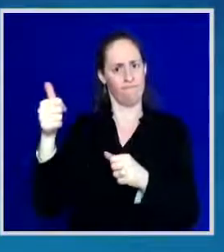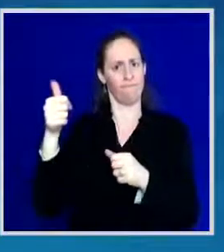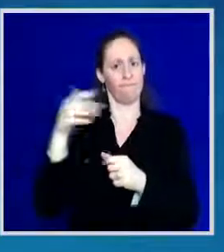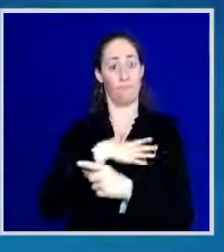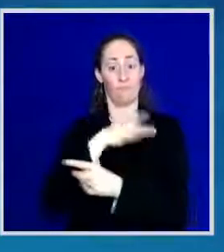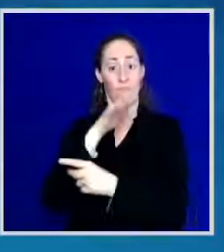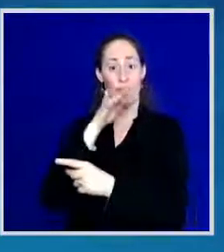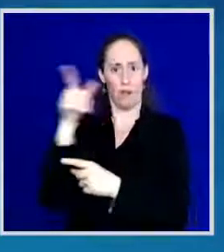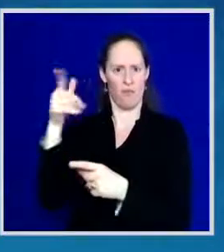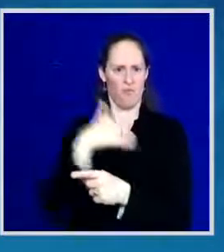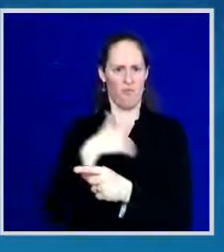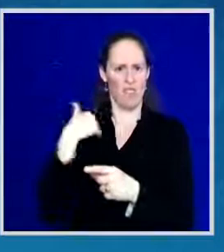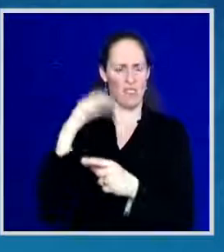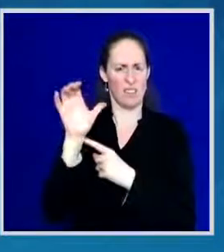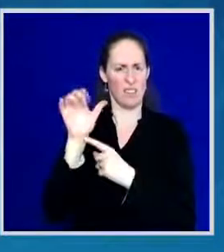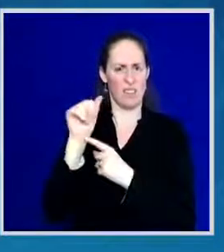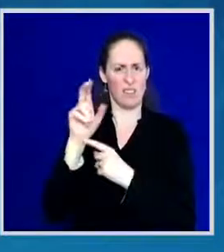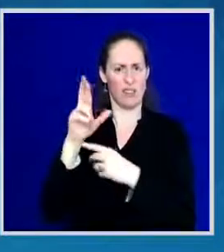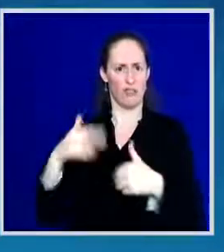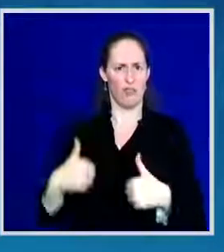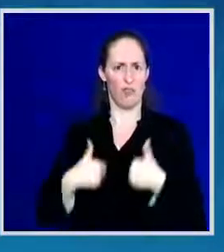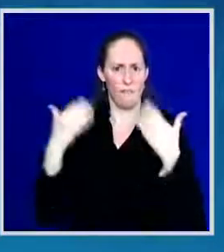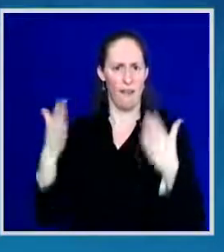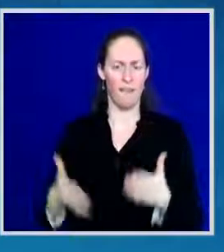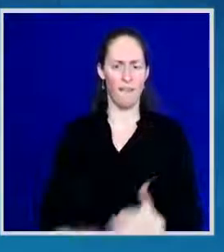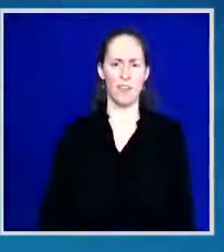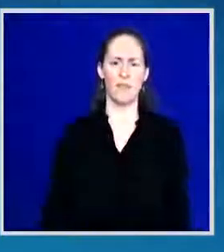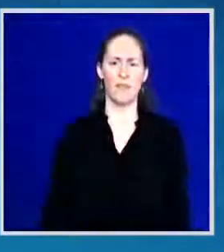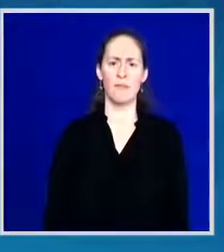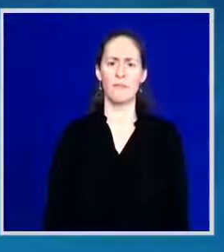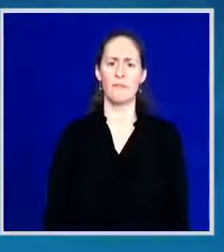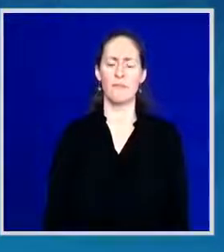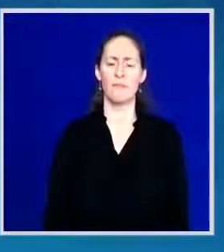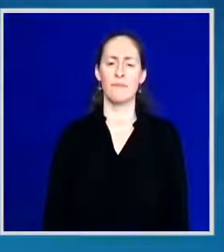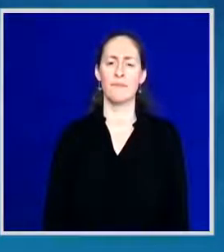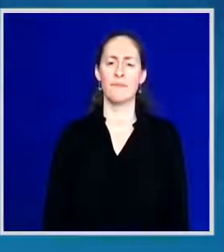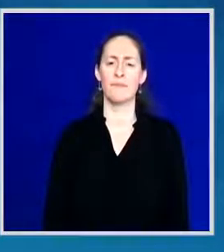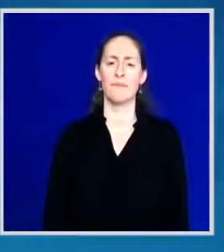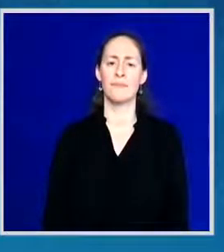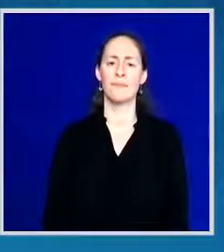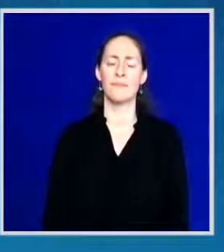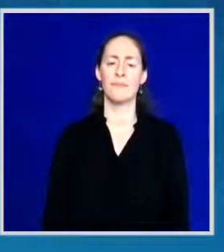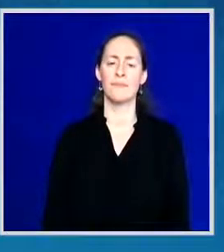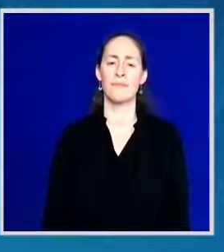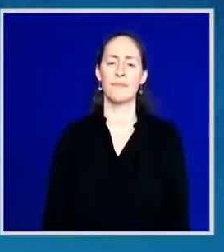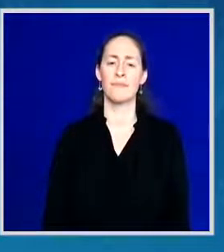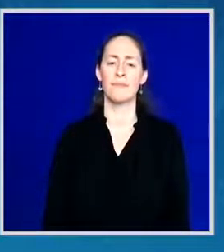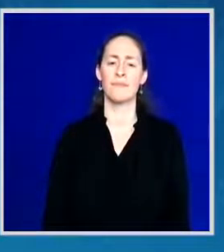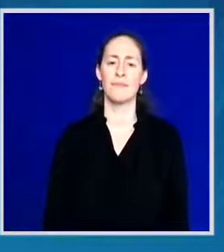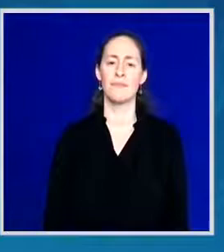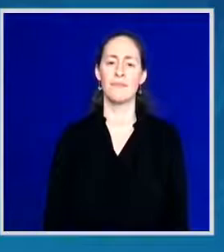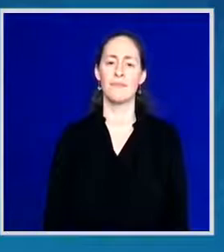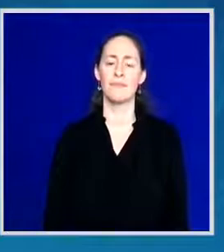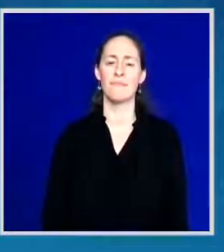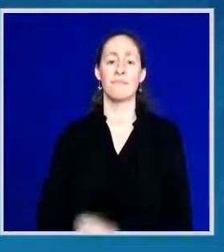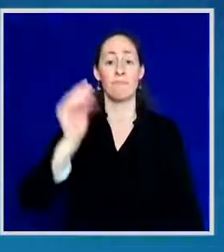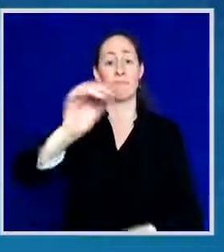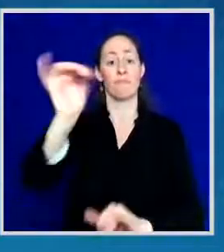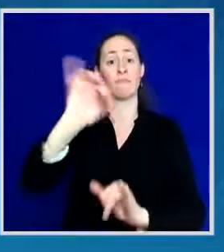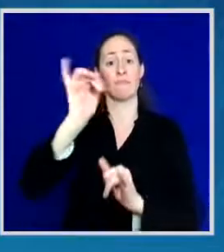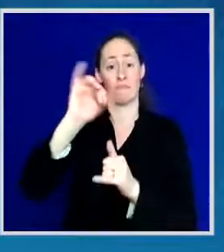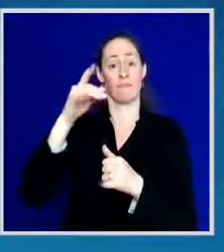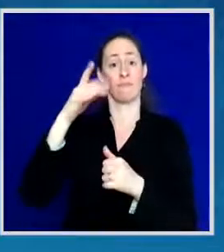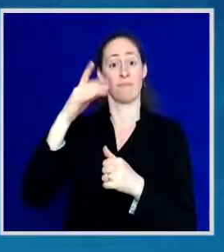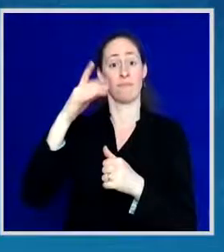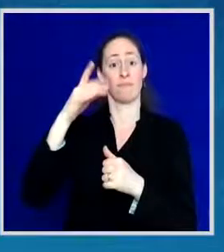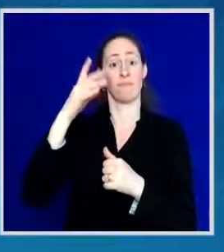And so she used to go out to NIH to help do some of the work that happens there. And so when my mother, though, on a